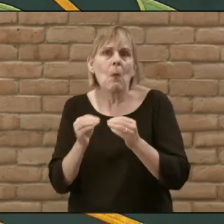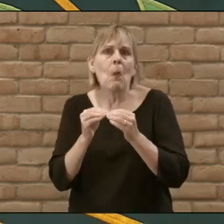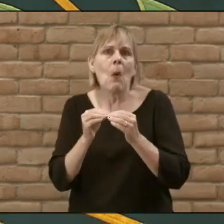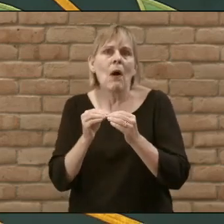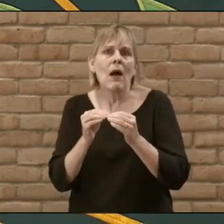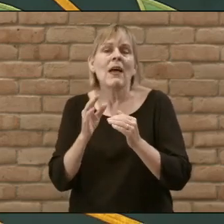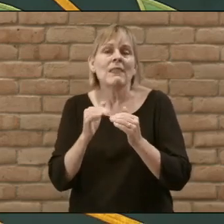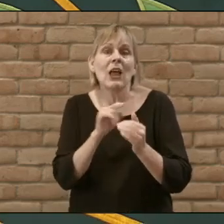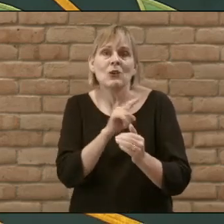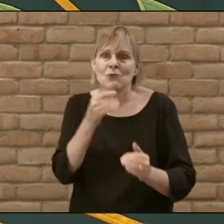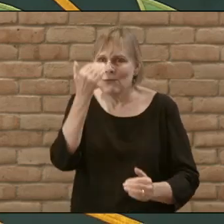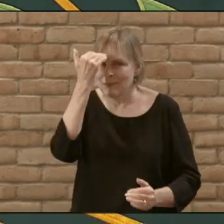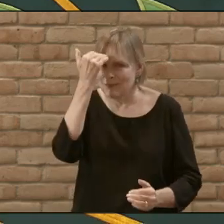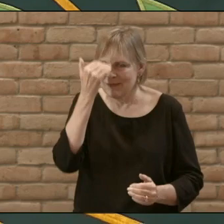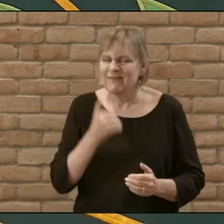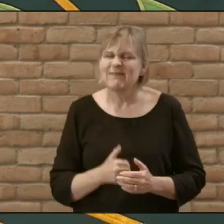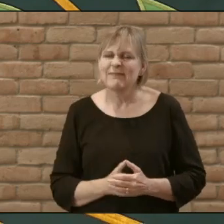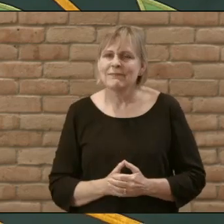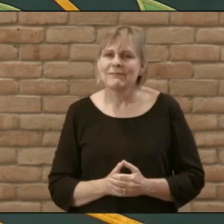than you realize